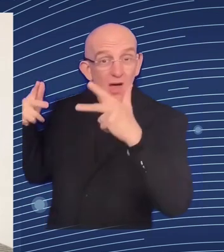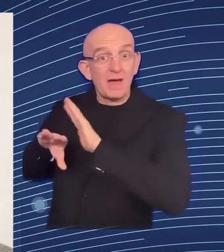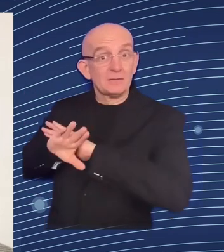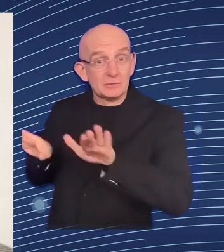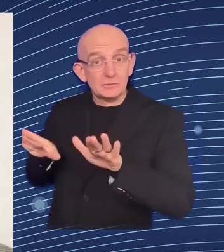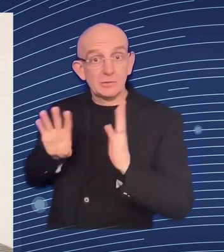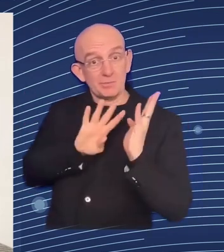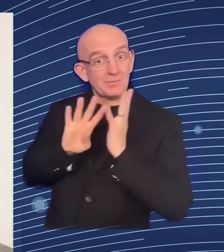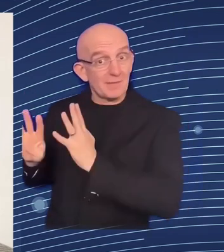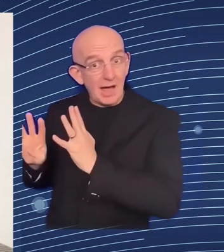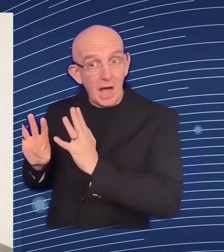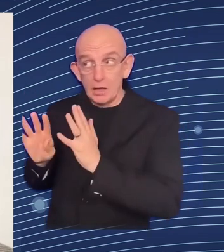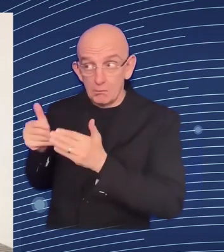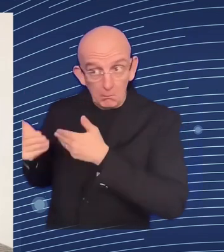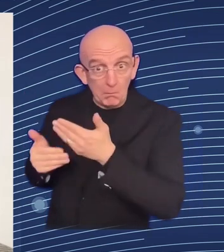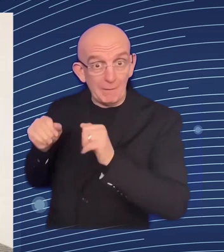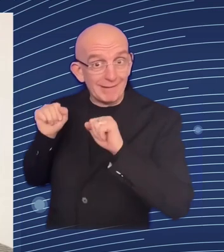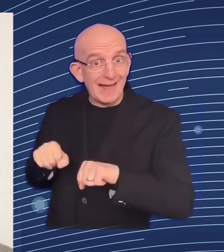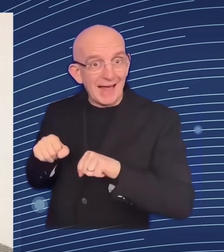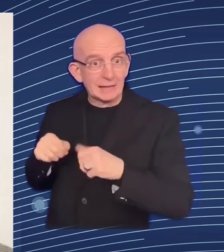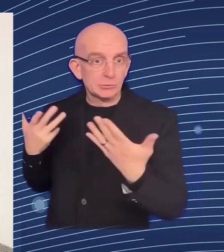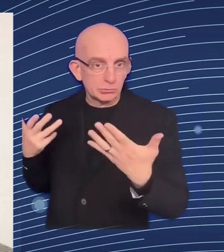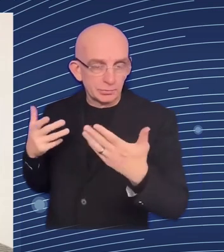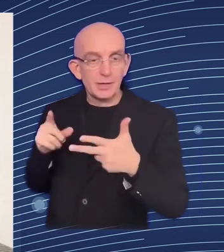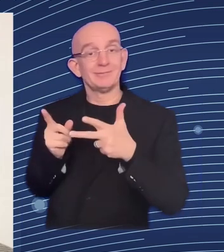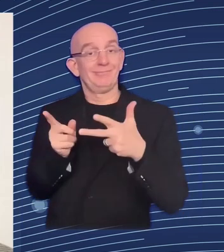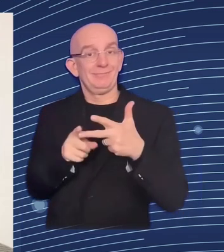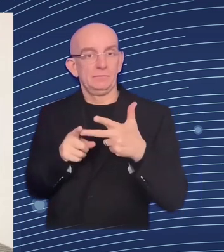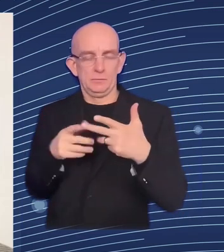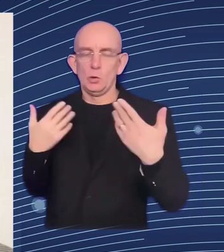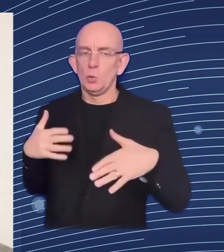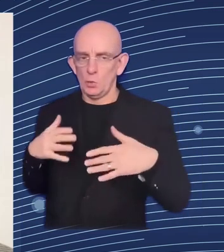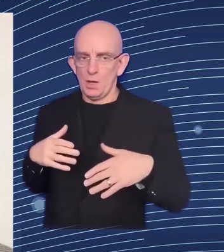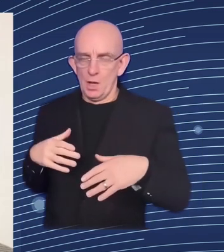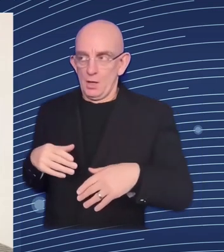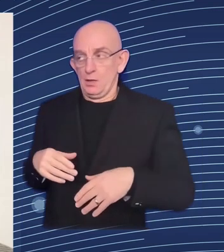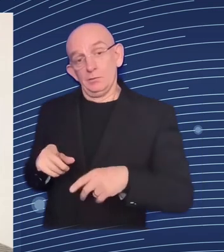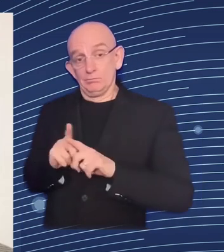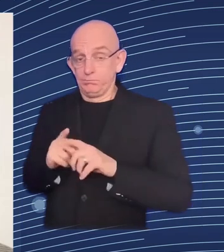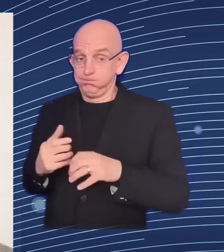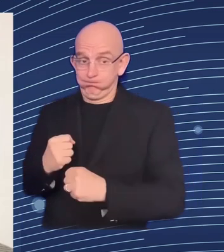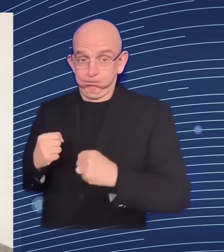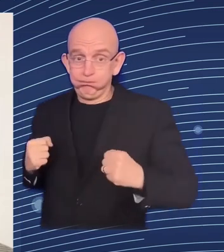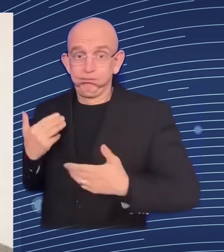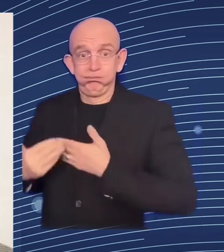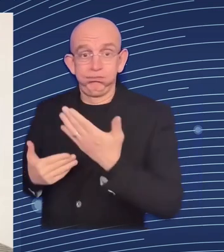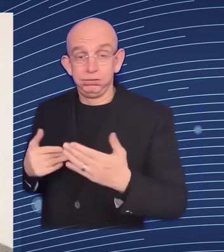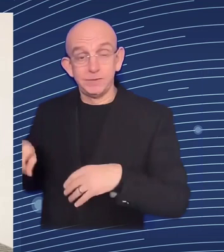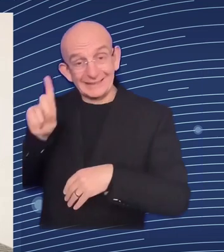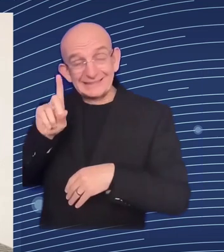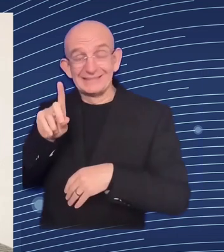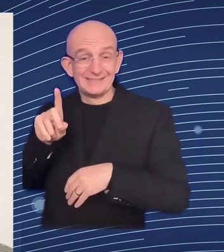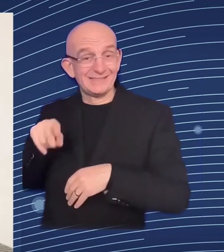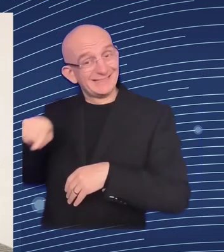this is uh i i must say the uh the decision very much also inspired by the president of the commission